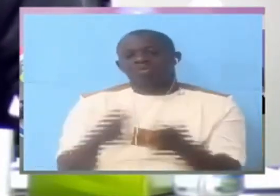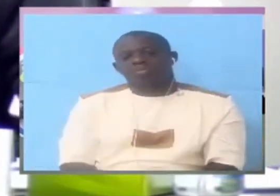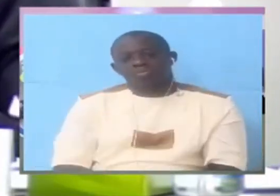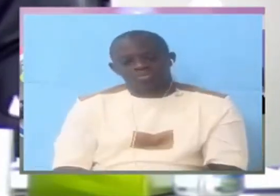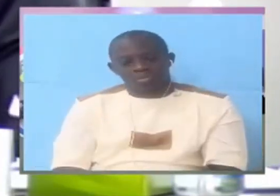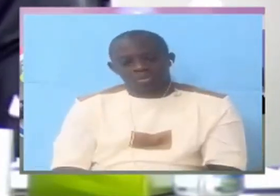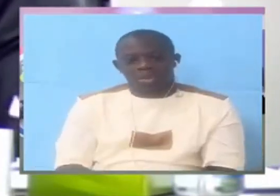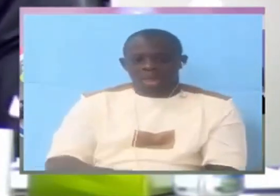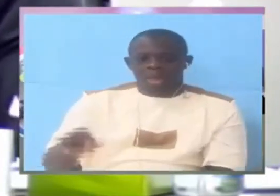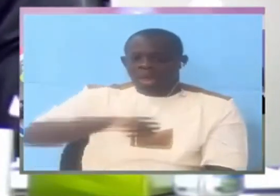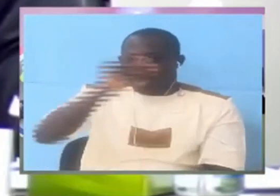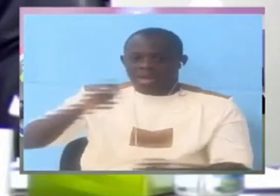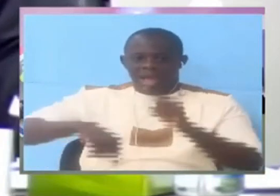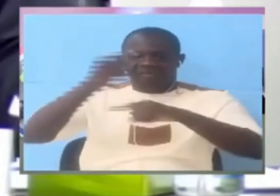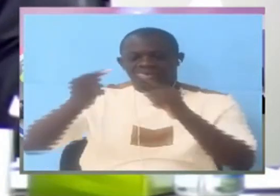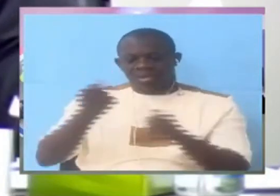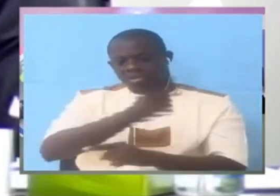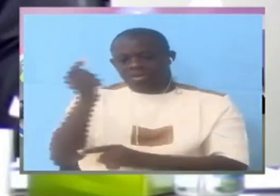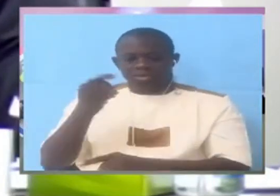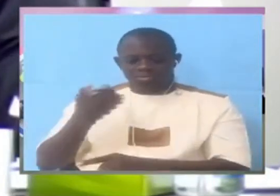And suddenly these people